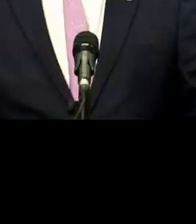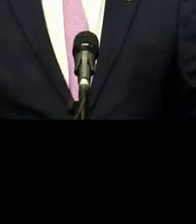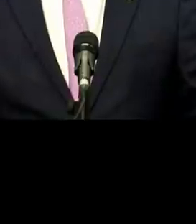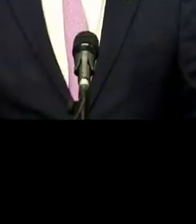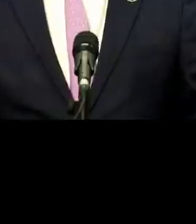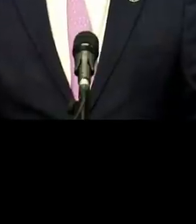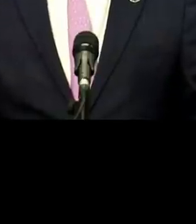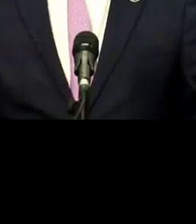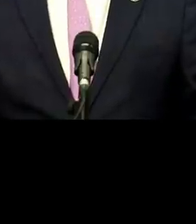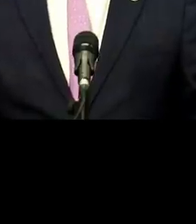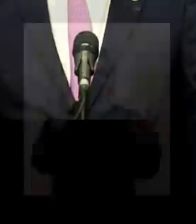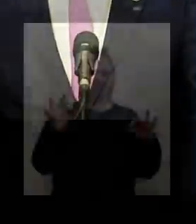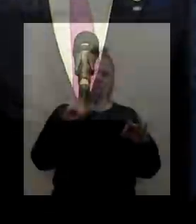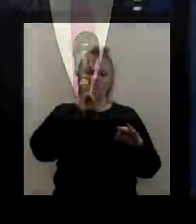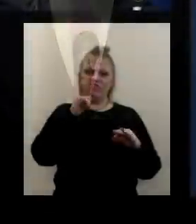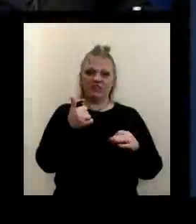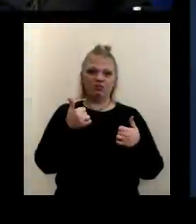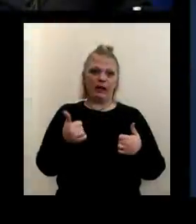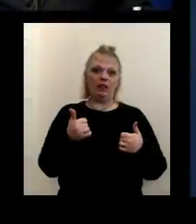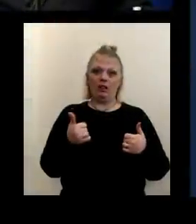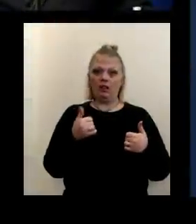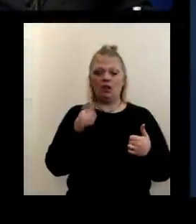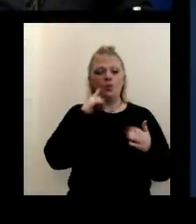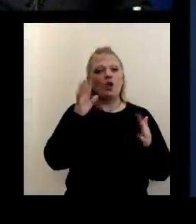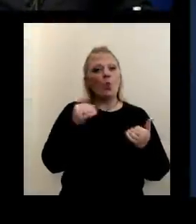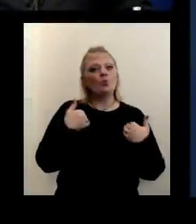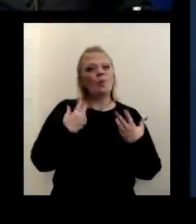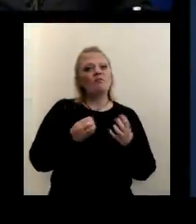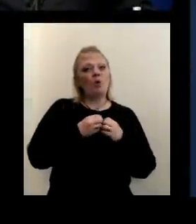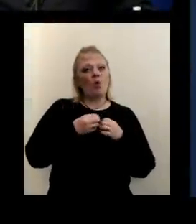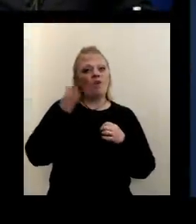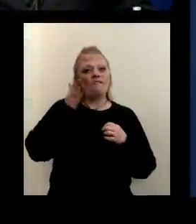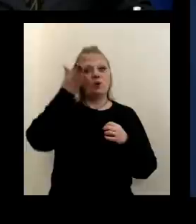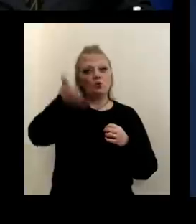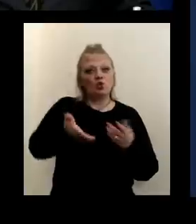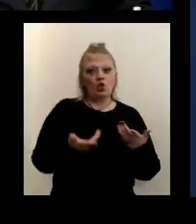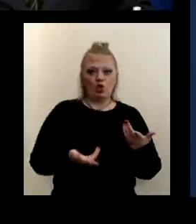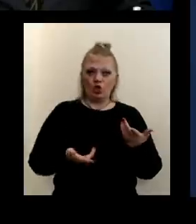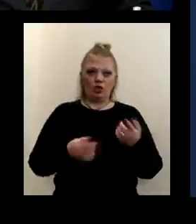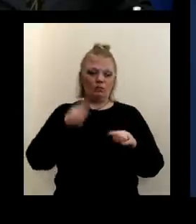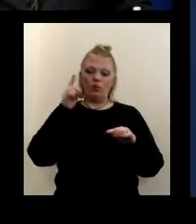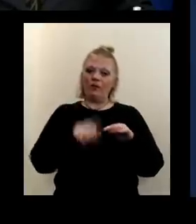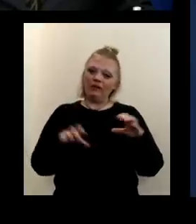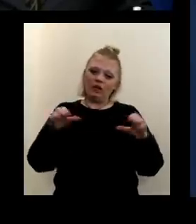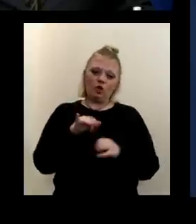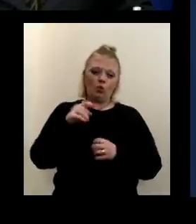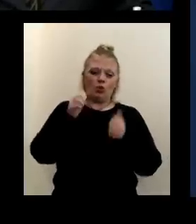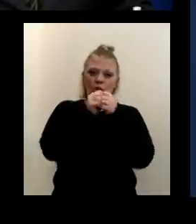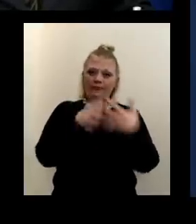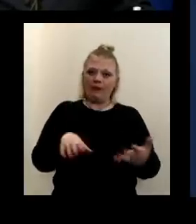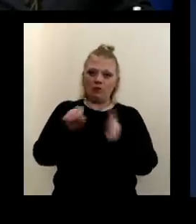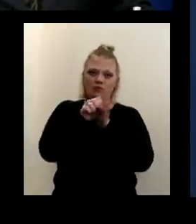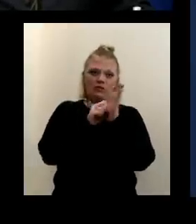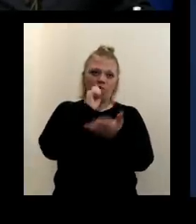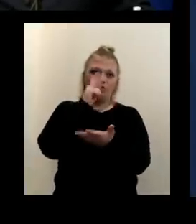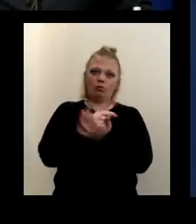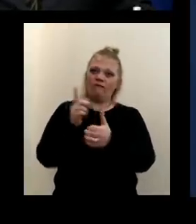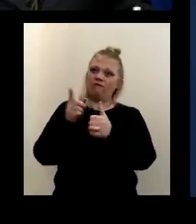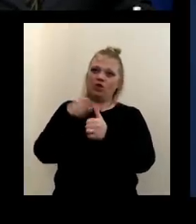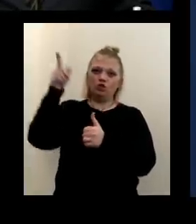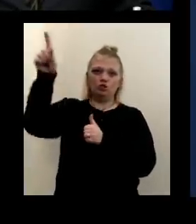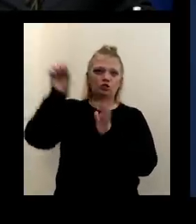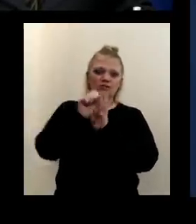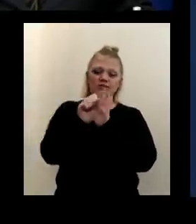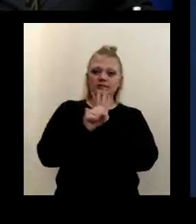I should say there's only one, and we hope to have more of them in the future, but we cannot do it without state approval. The state controls